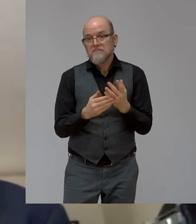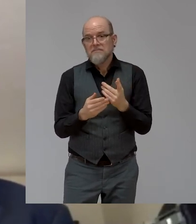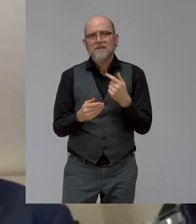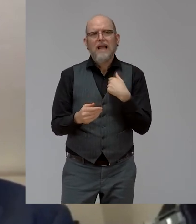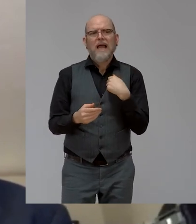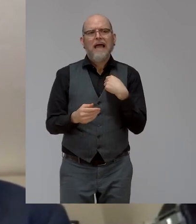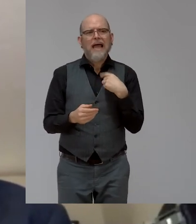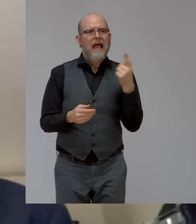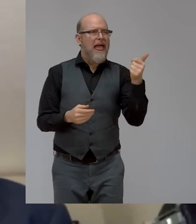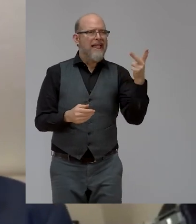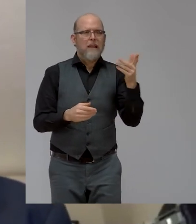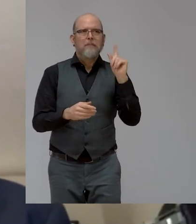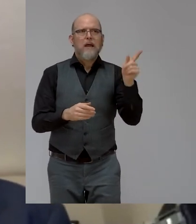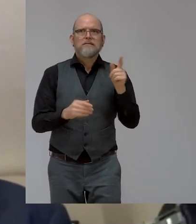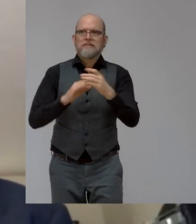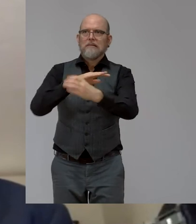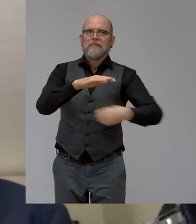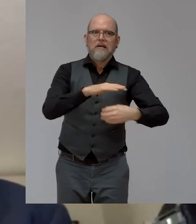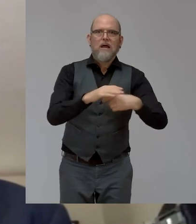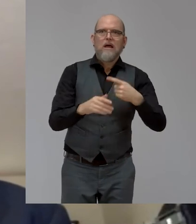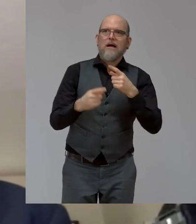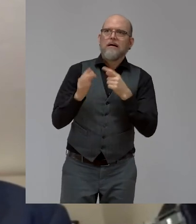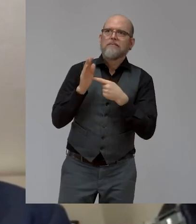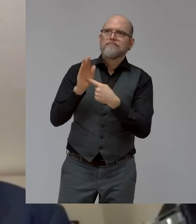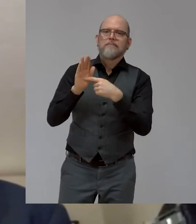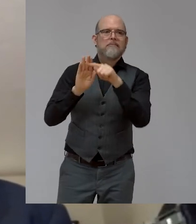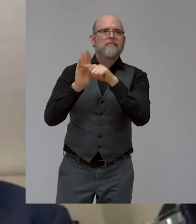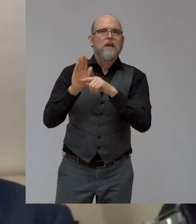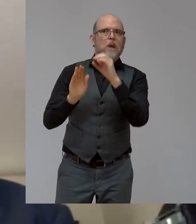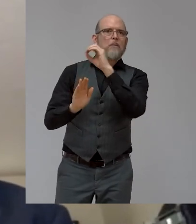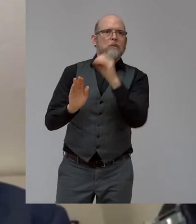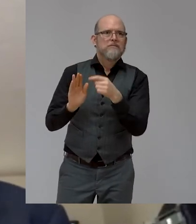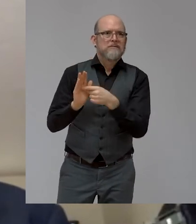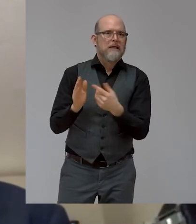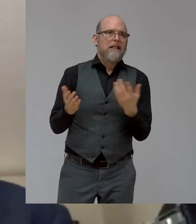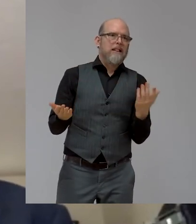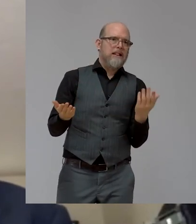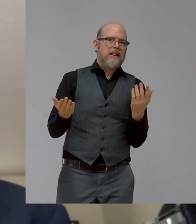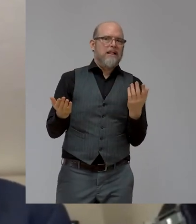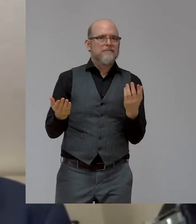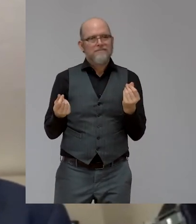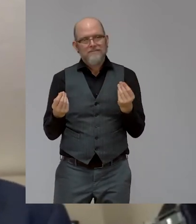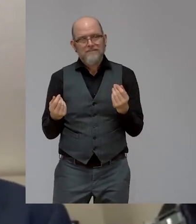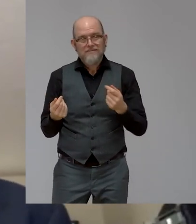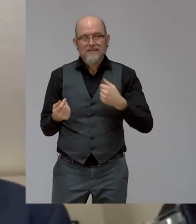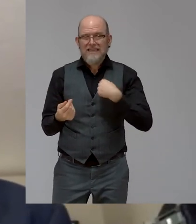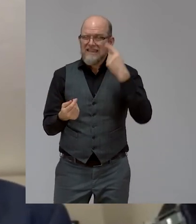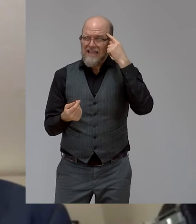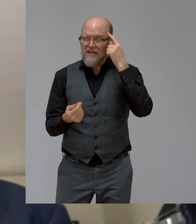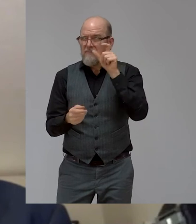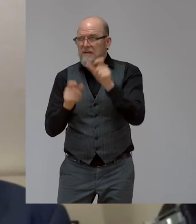or they fines some disabled people to really work. that's true, it can happen, but